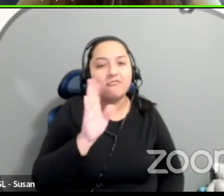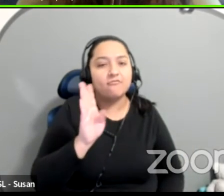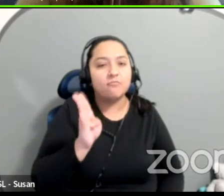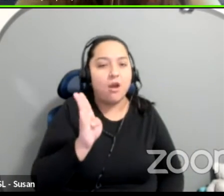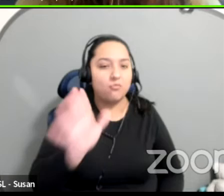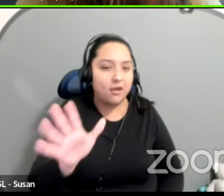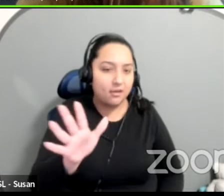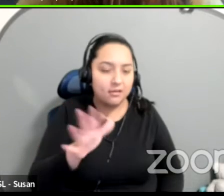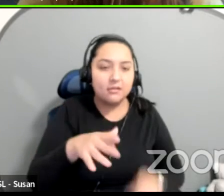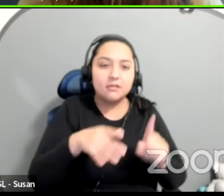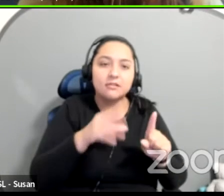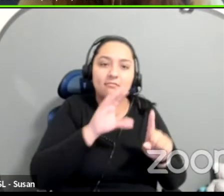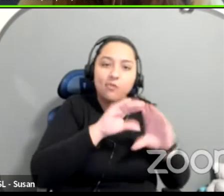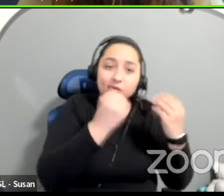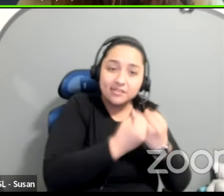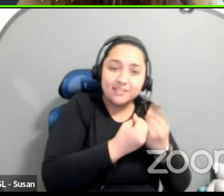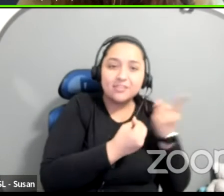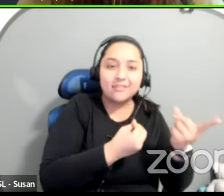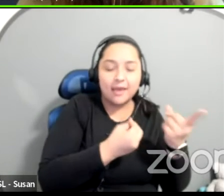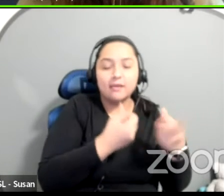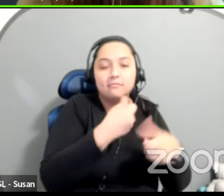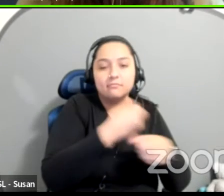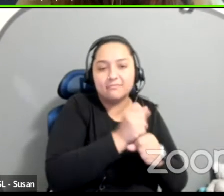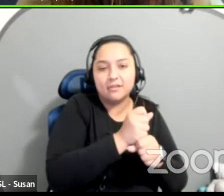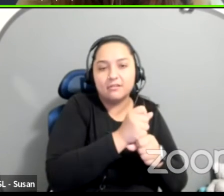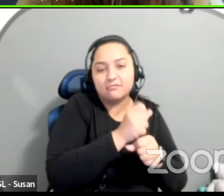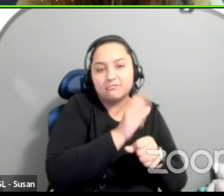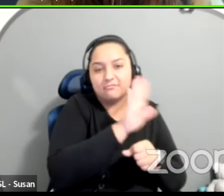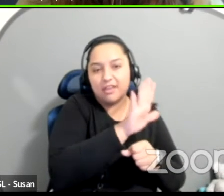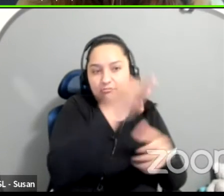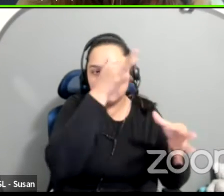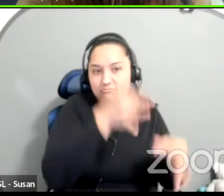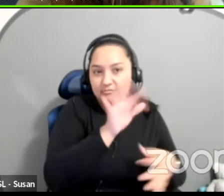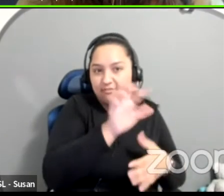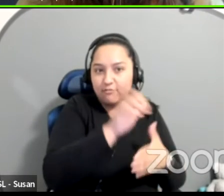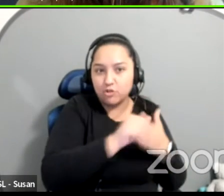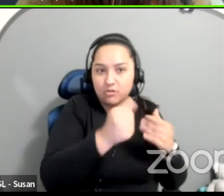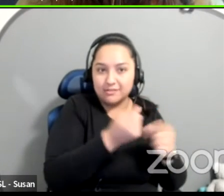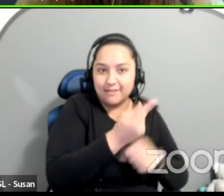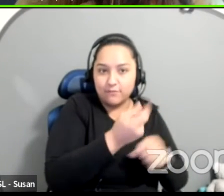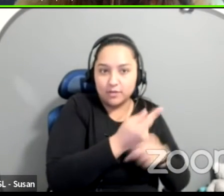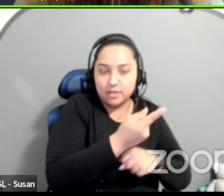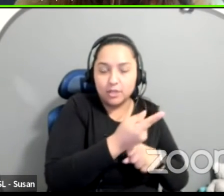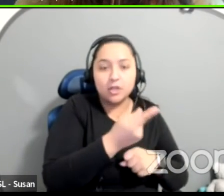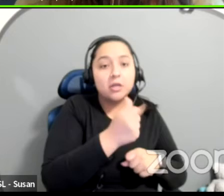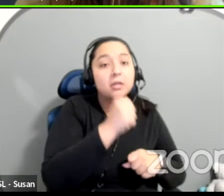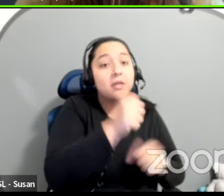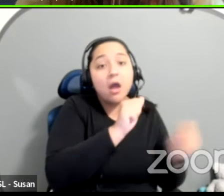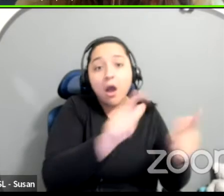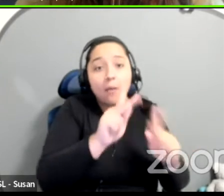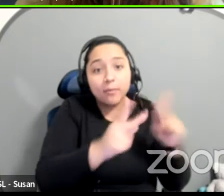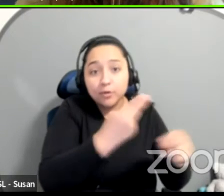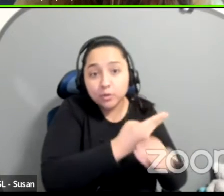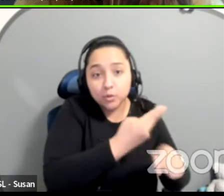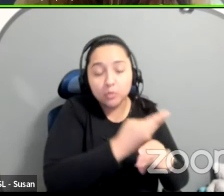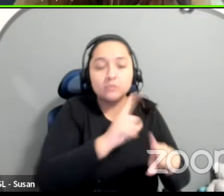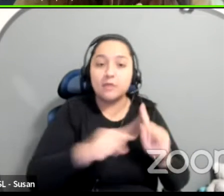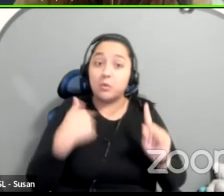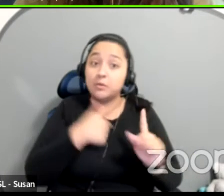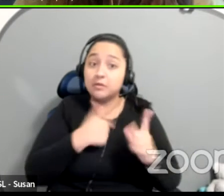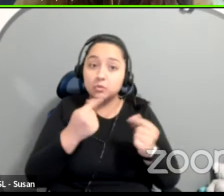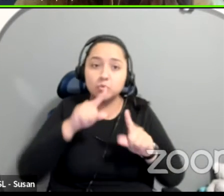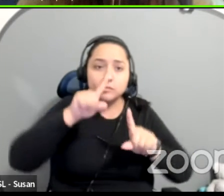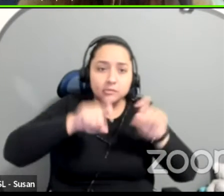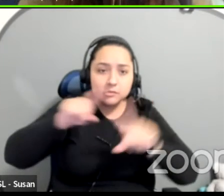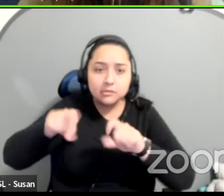$5,000, and not everyone used it. So what we started to do is research. We asked the team